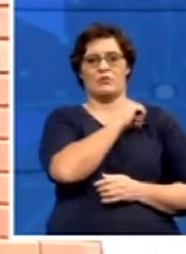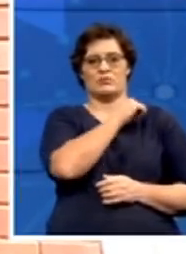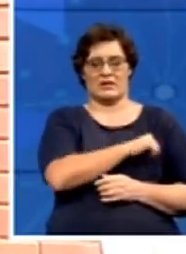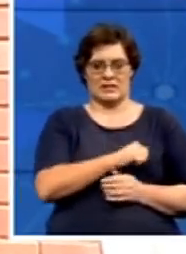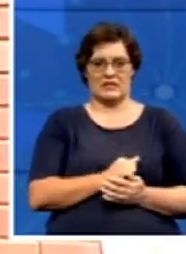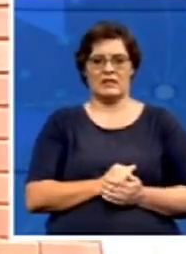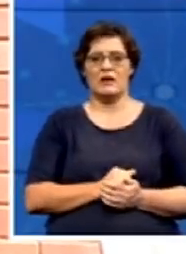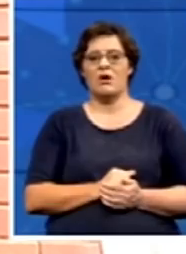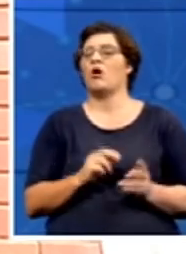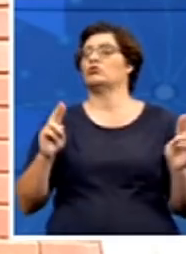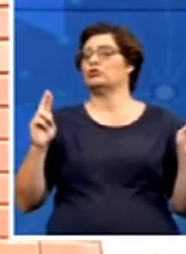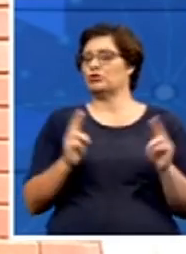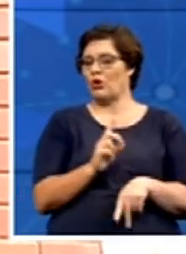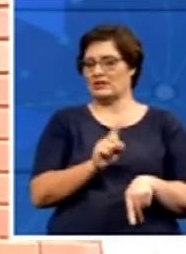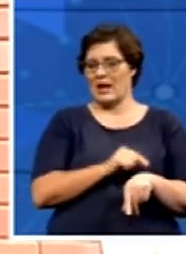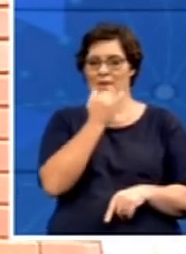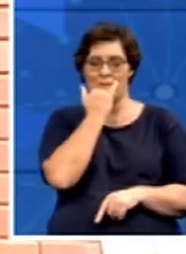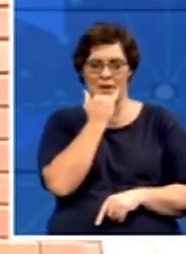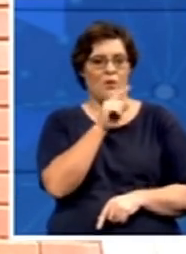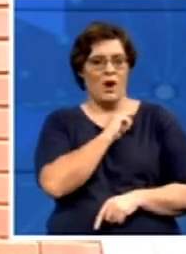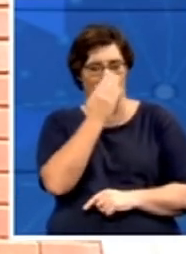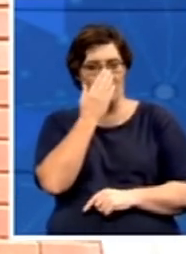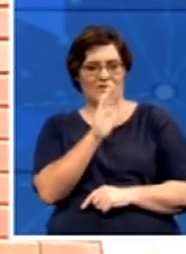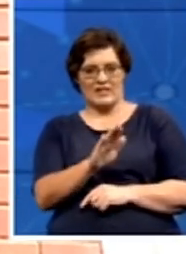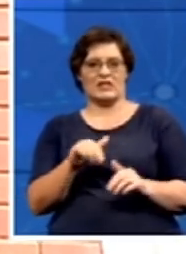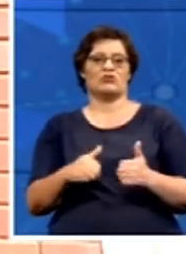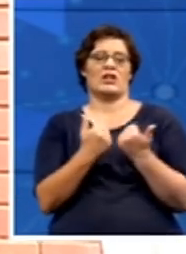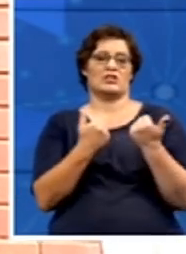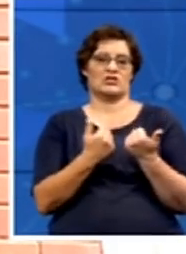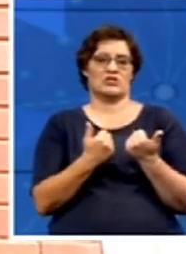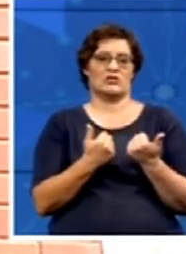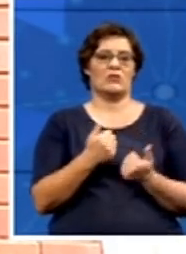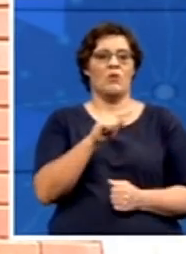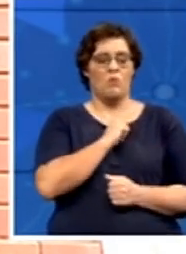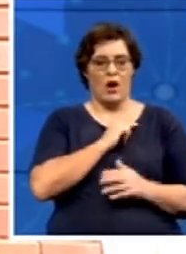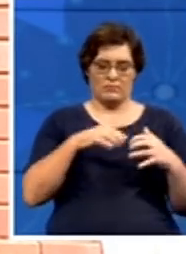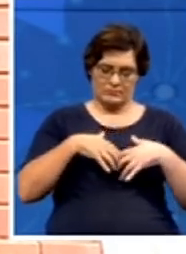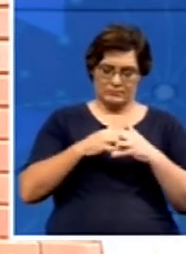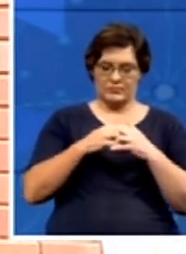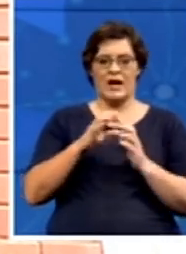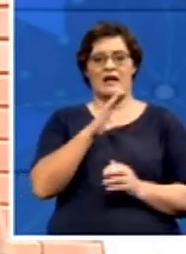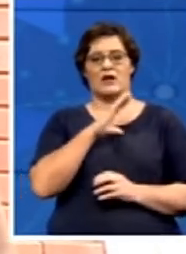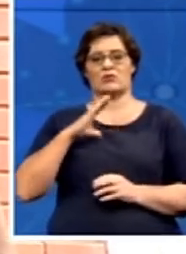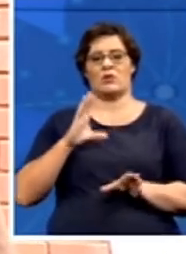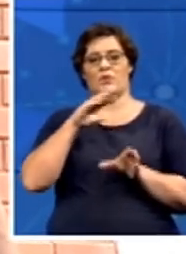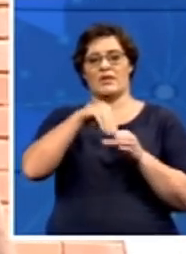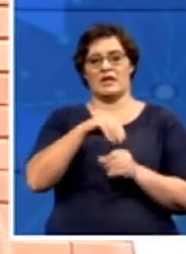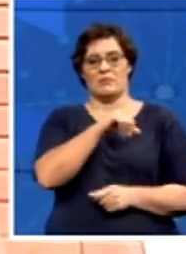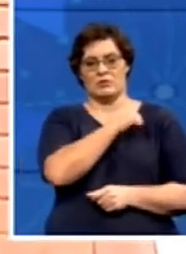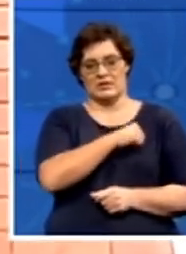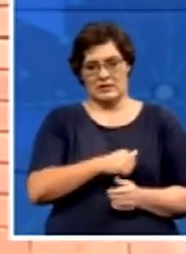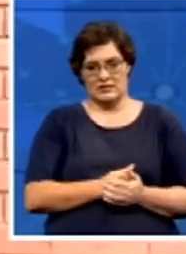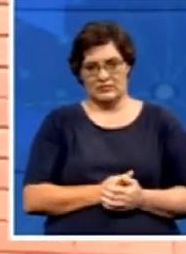they are facing challenges when it comes to forming the council within that municipality. And I'm not going to waste time. Let me welcome